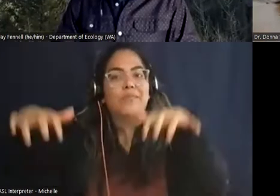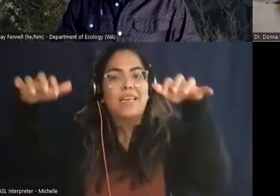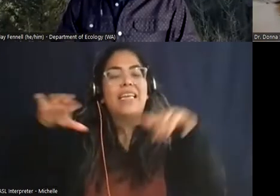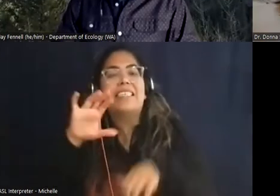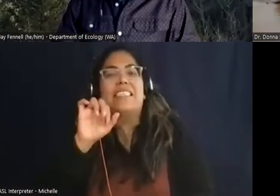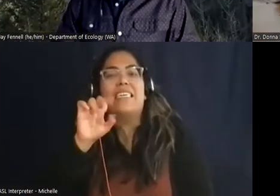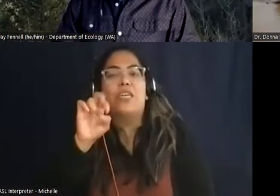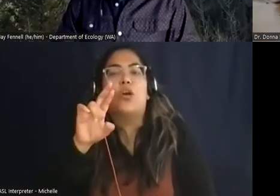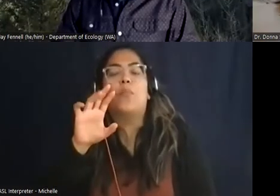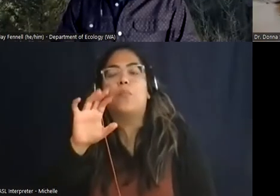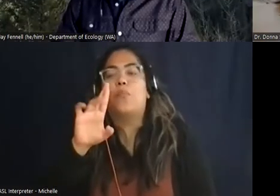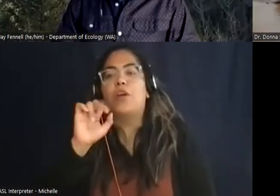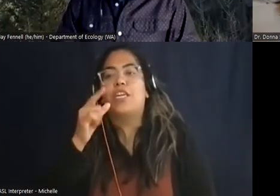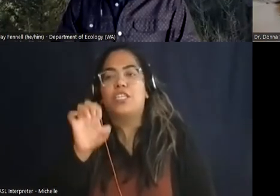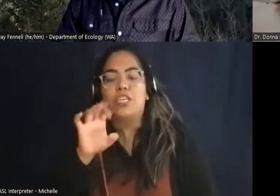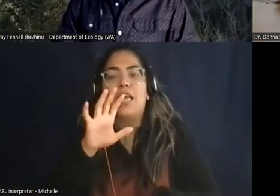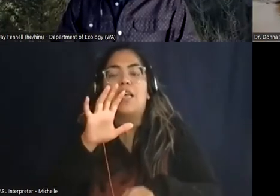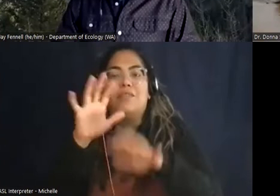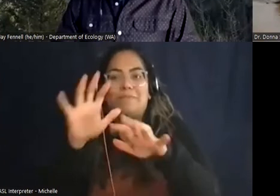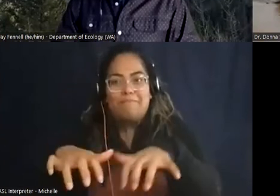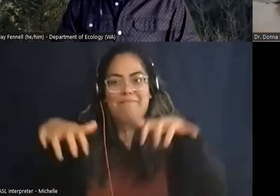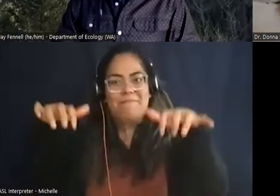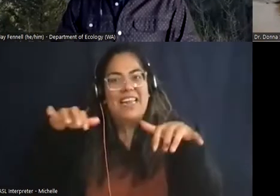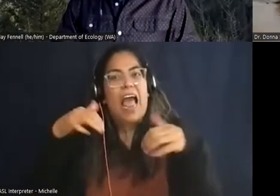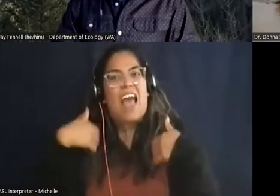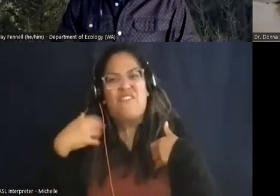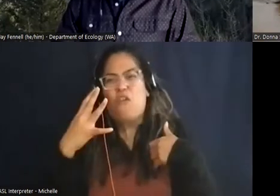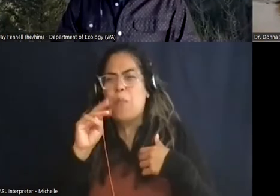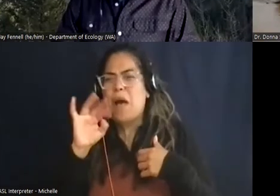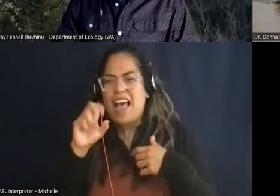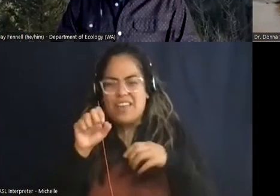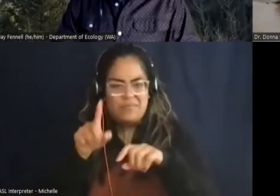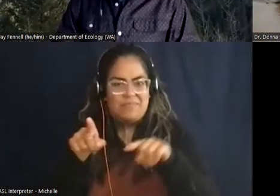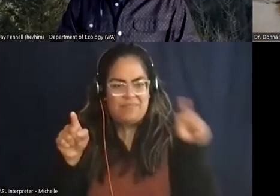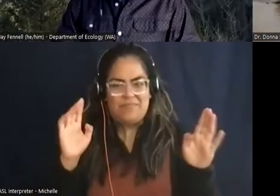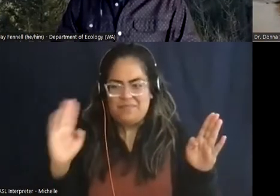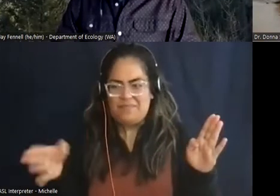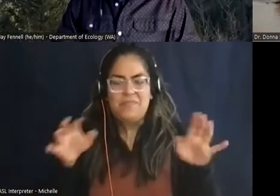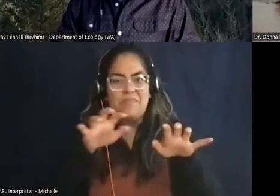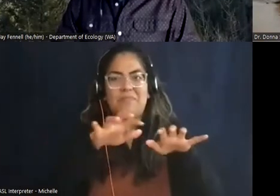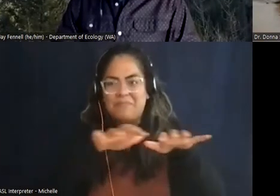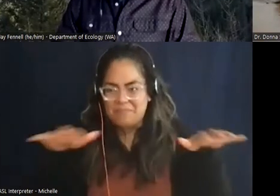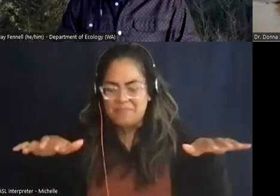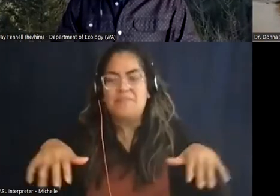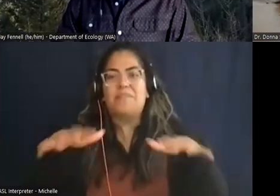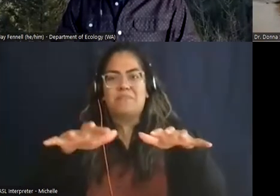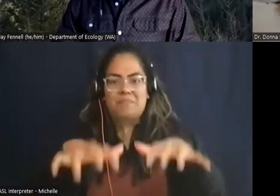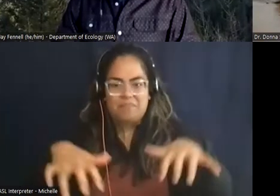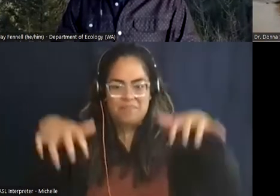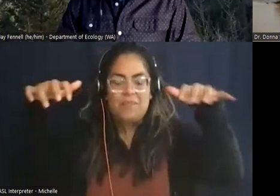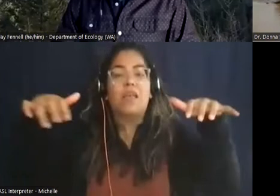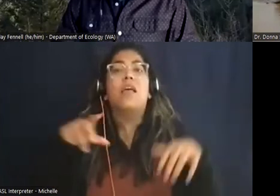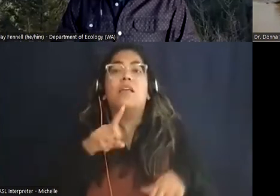National Monument and formed this unbelievable amphitheater about four miles wide. And the golden eagle would, maybe